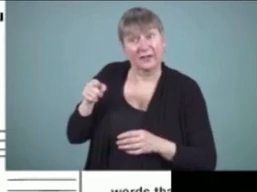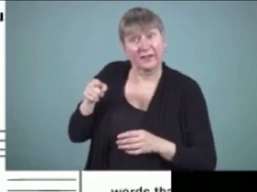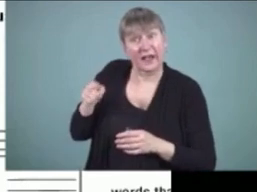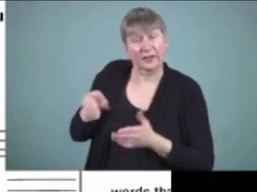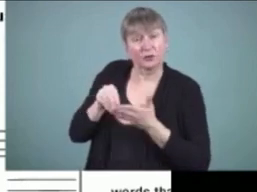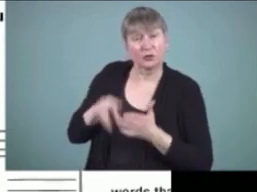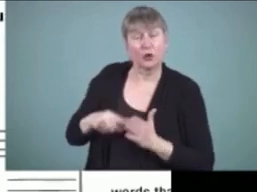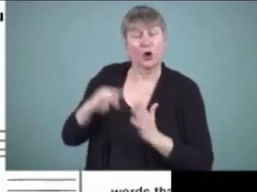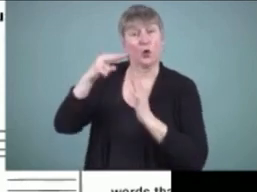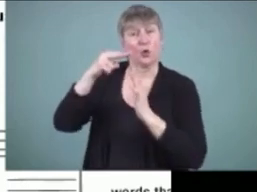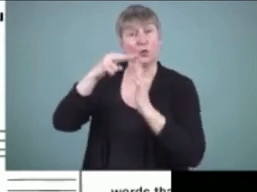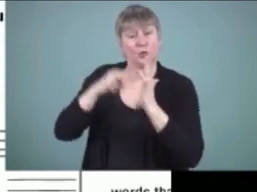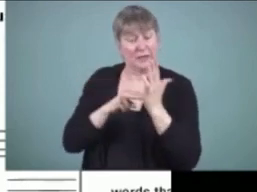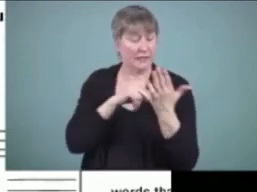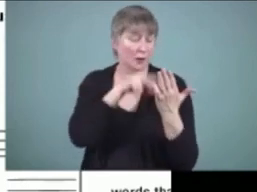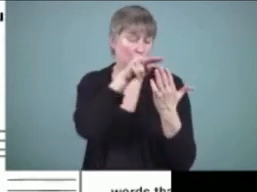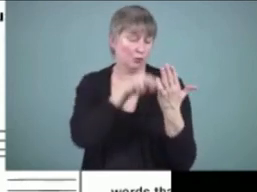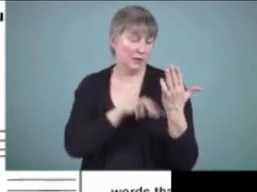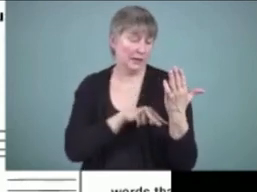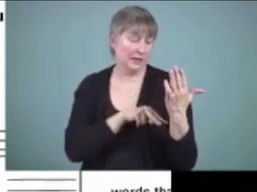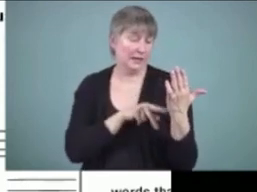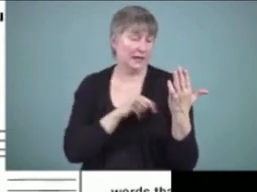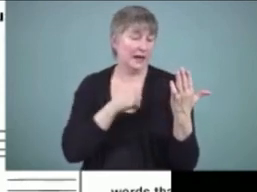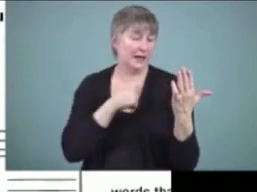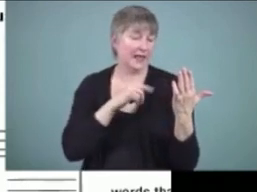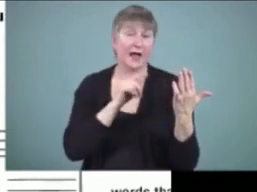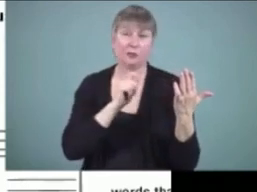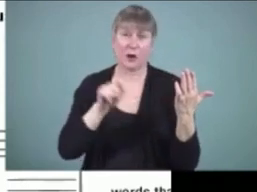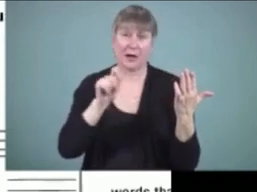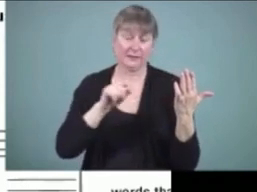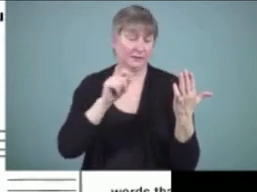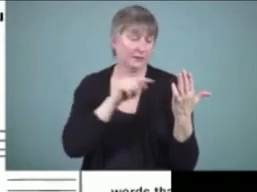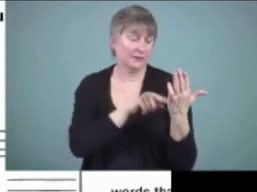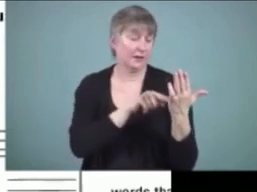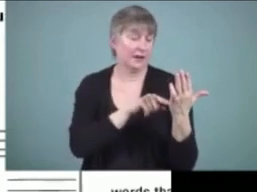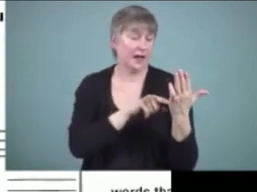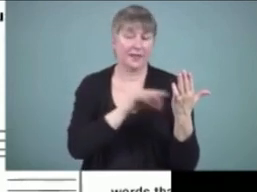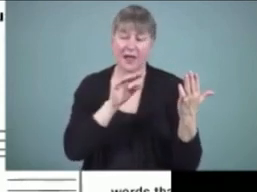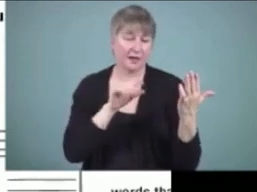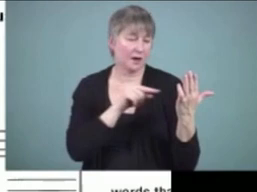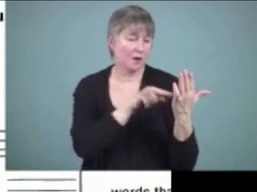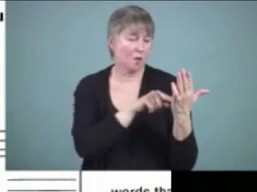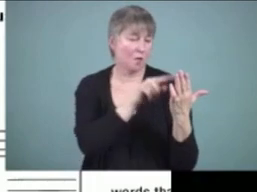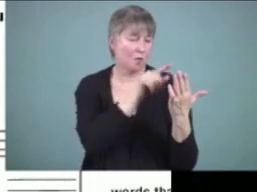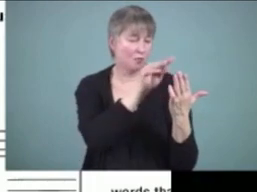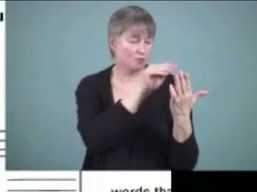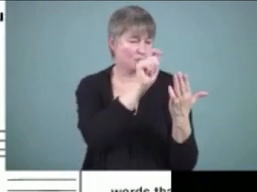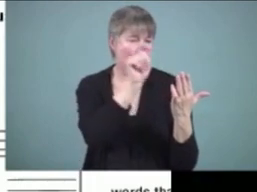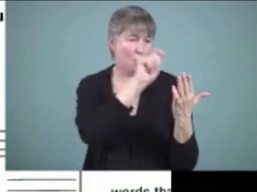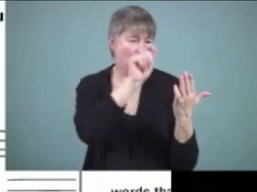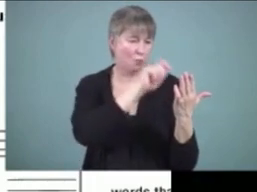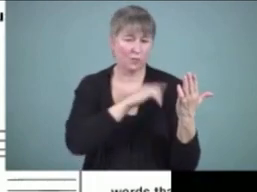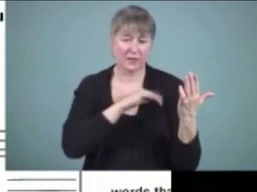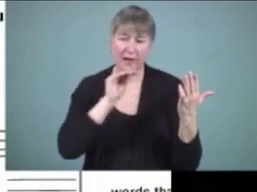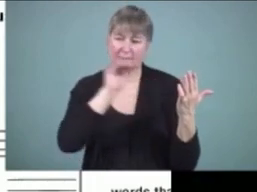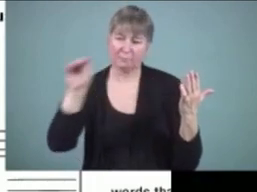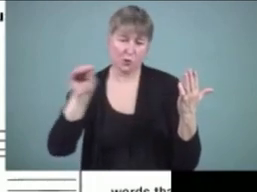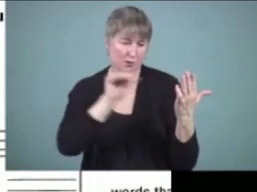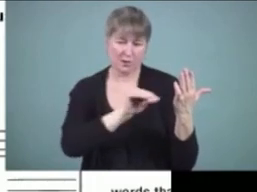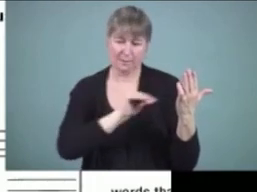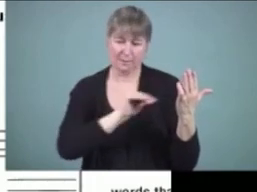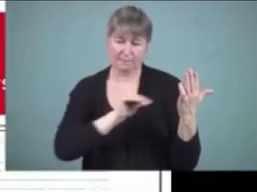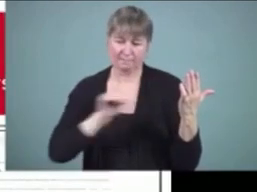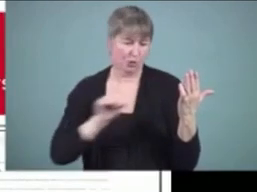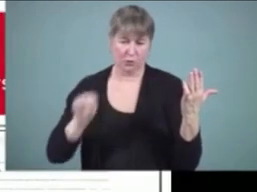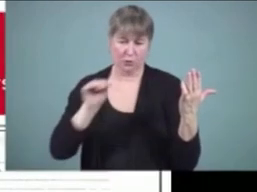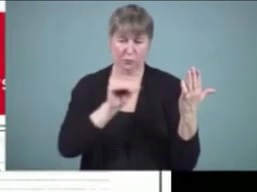look at that piece of writing and plot what they had read onto the graphic organizer next